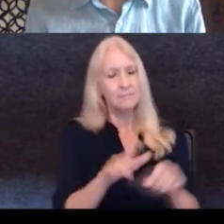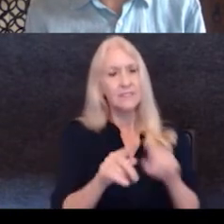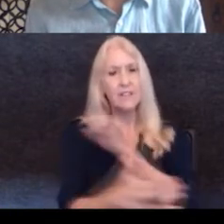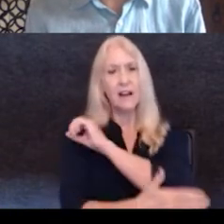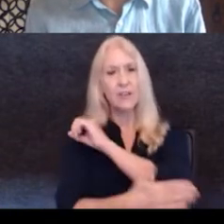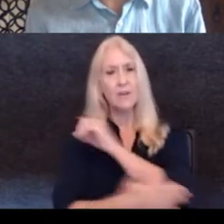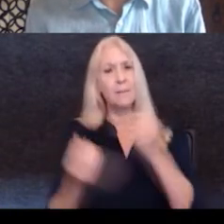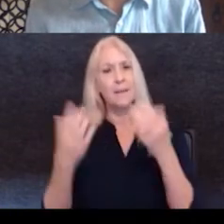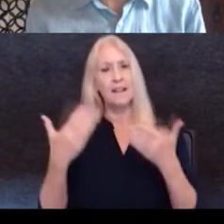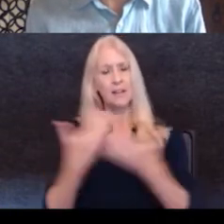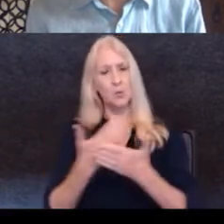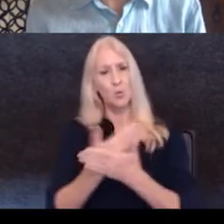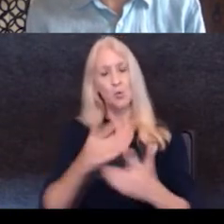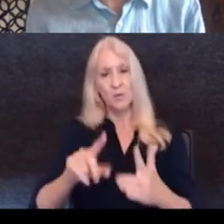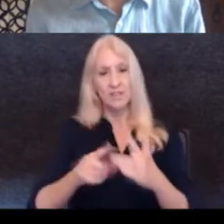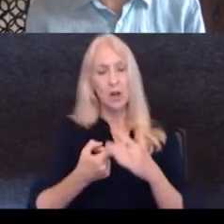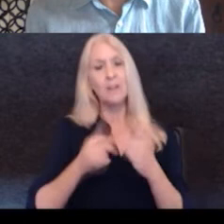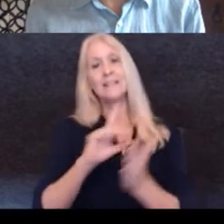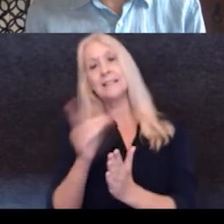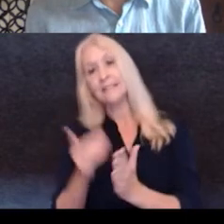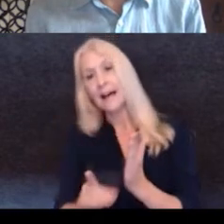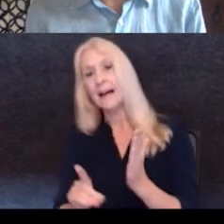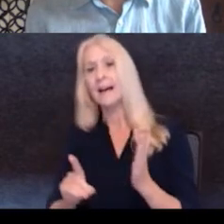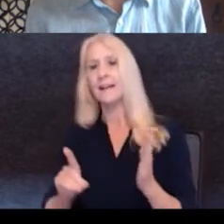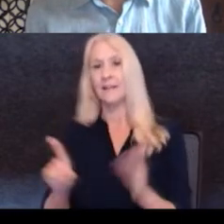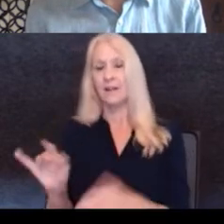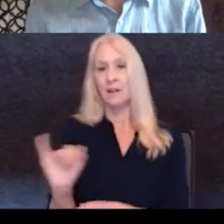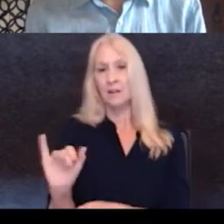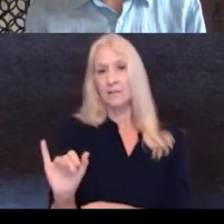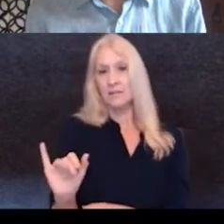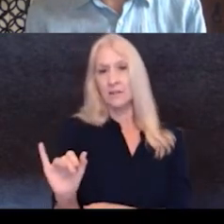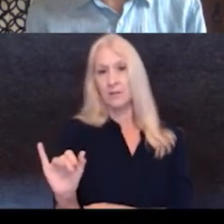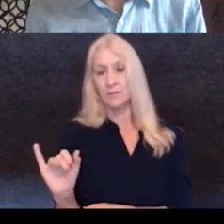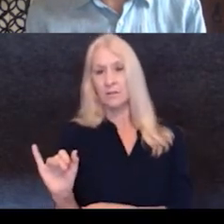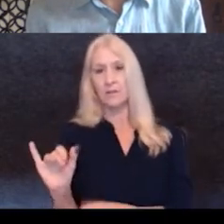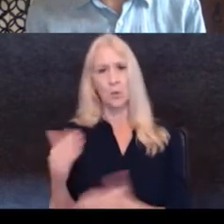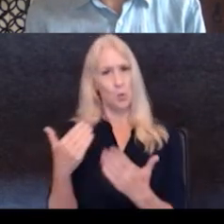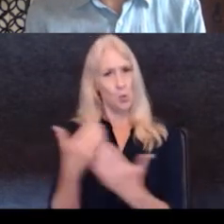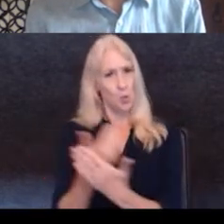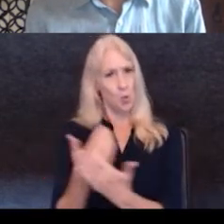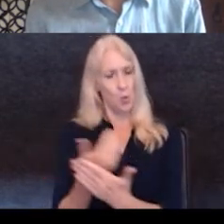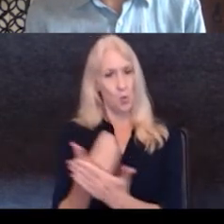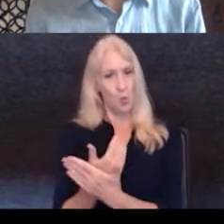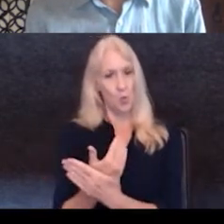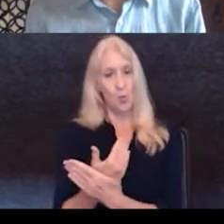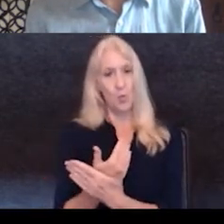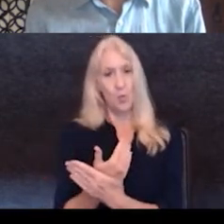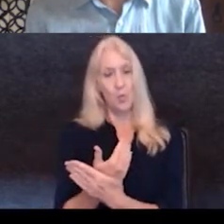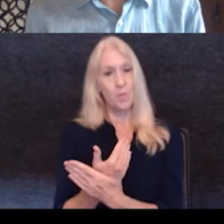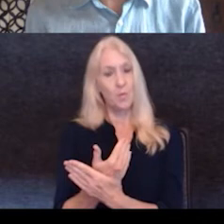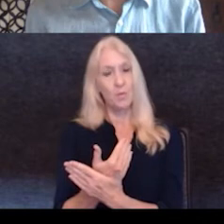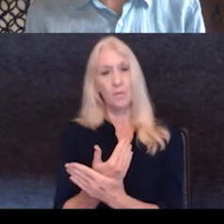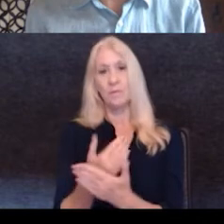starting at the time and design was also a, like a new thing. And that opened up